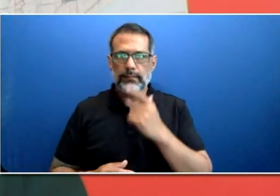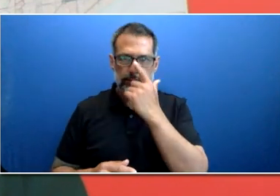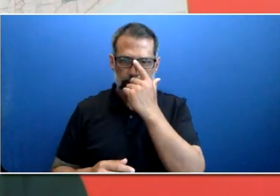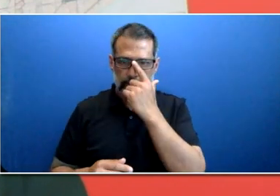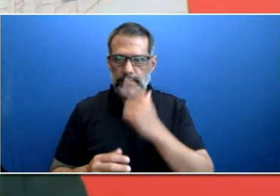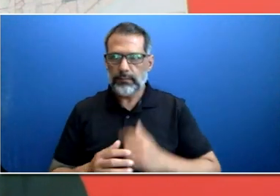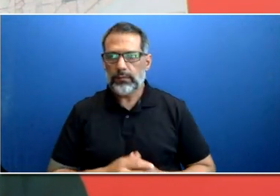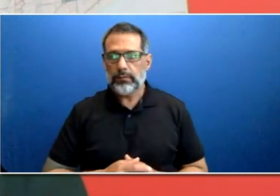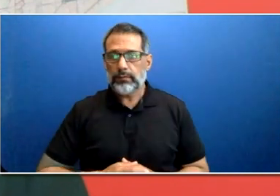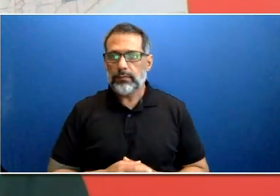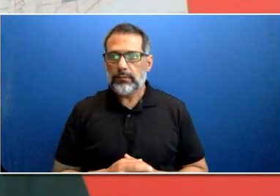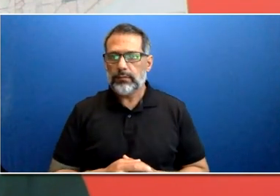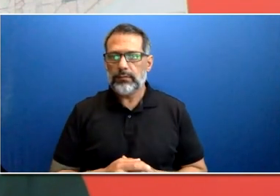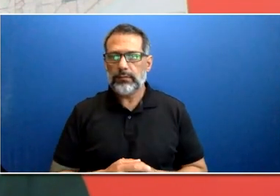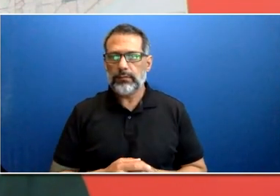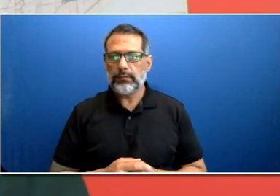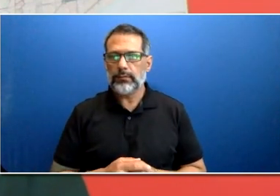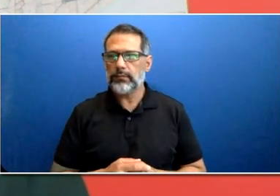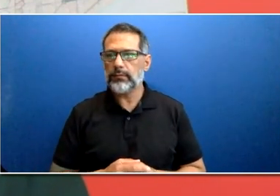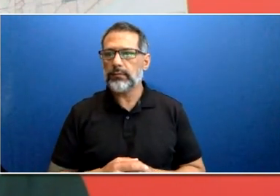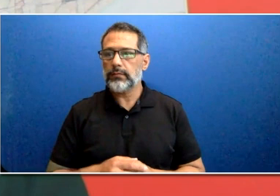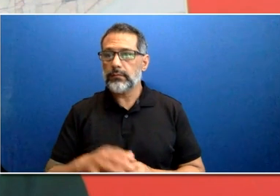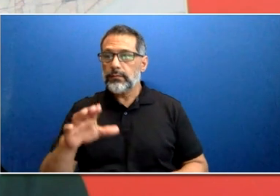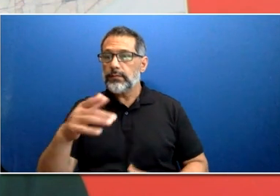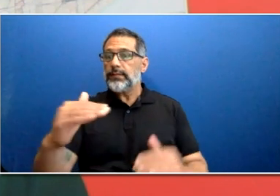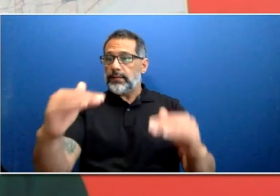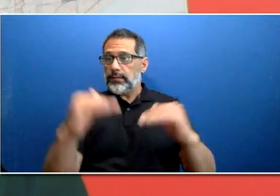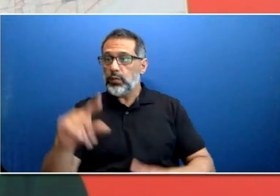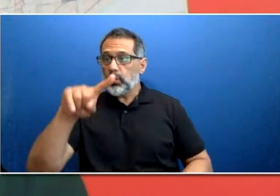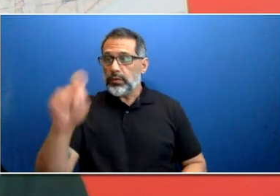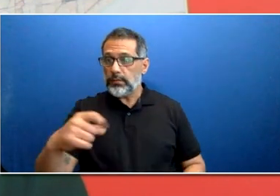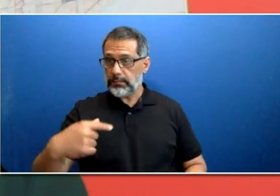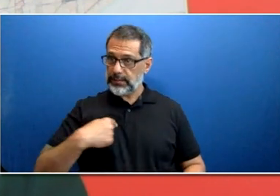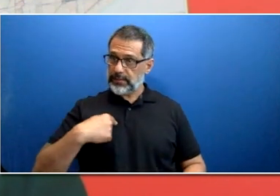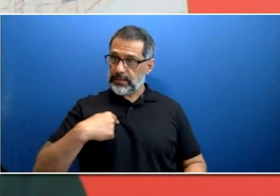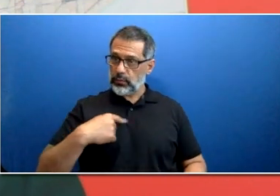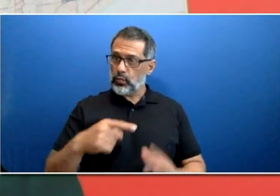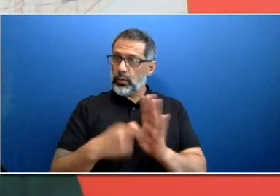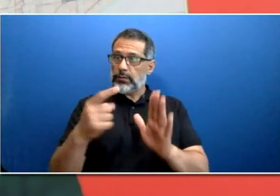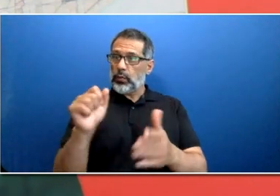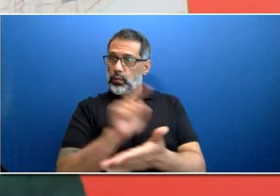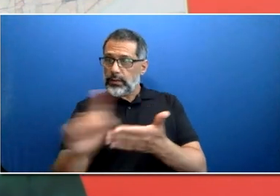week for a couple of hours. How would I go about getting that time off approved?